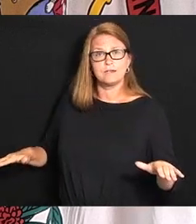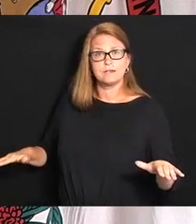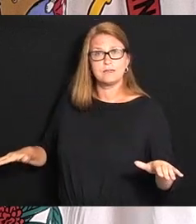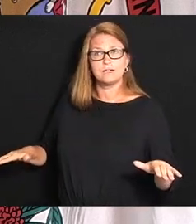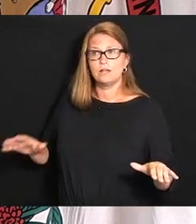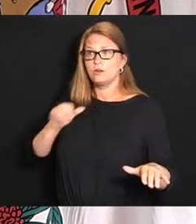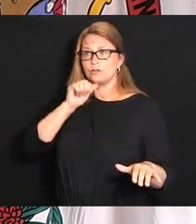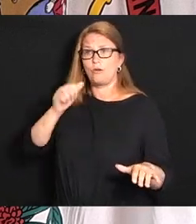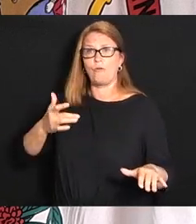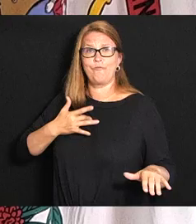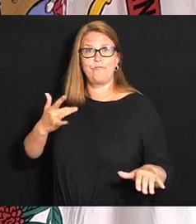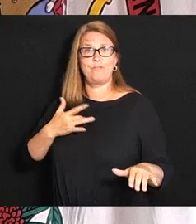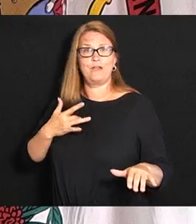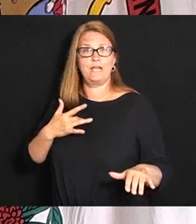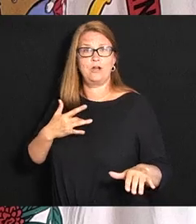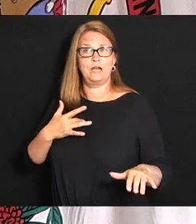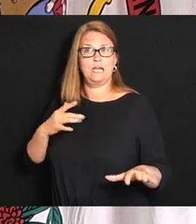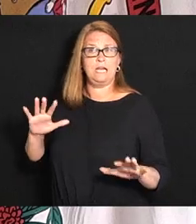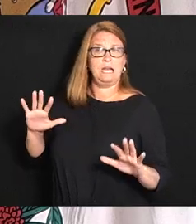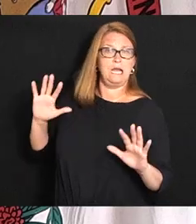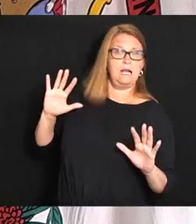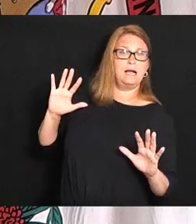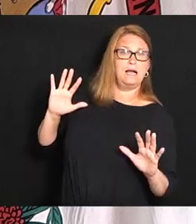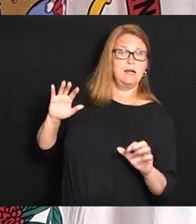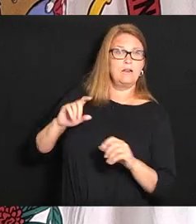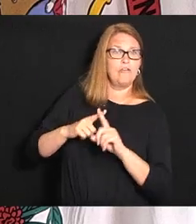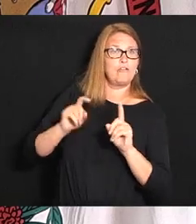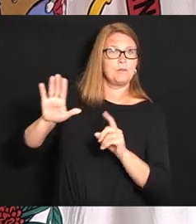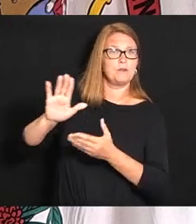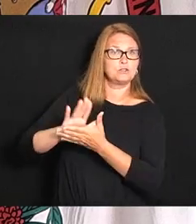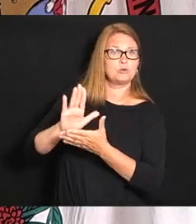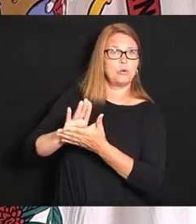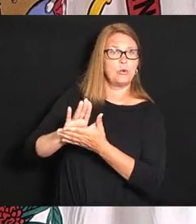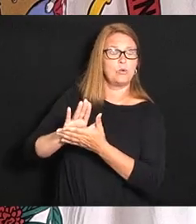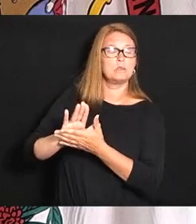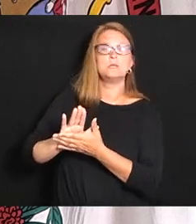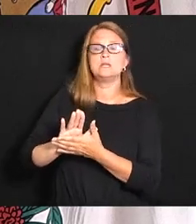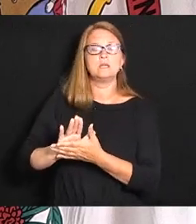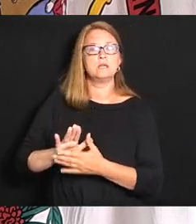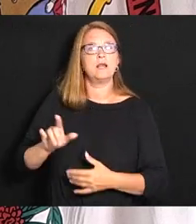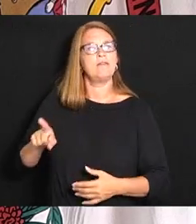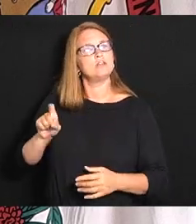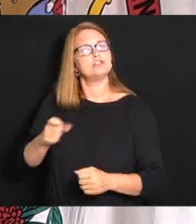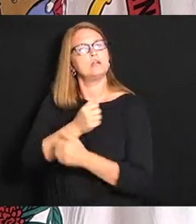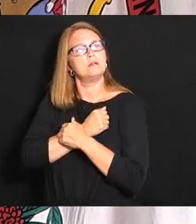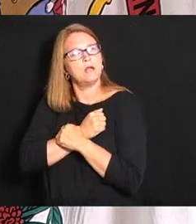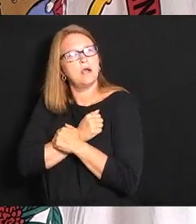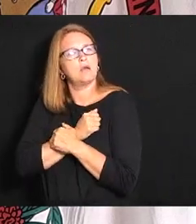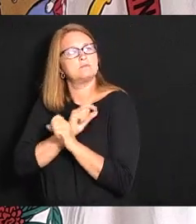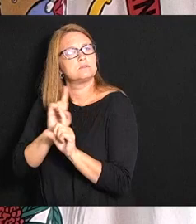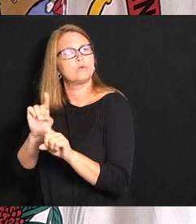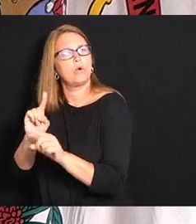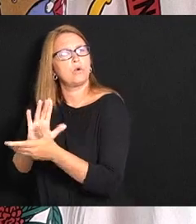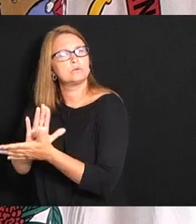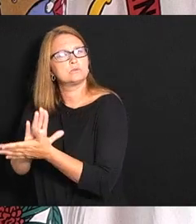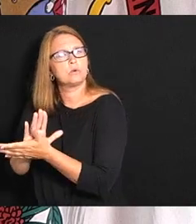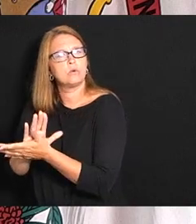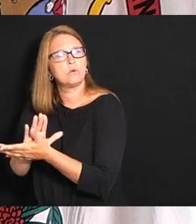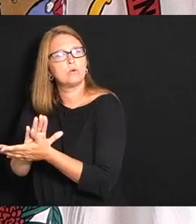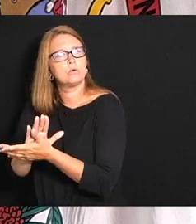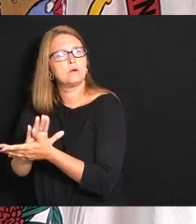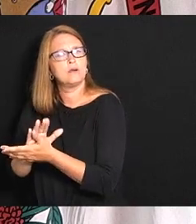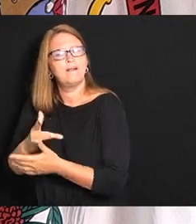invaded by the fact that a school ought to be the place where they love to be and they feel safe